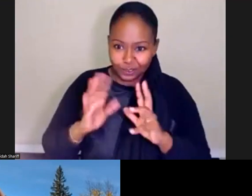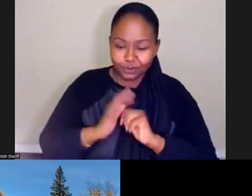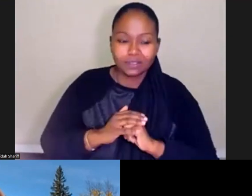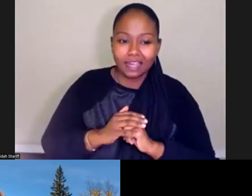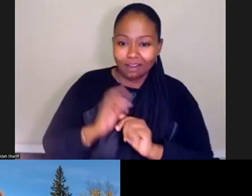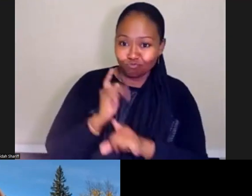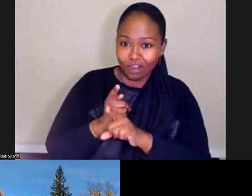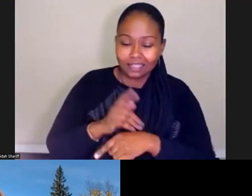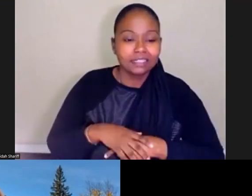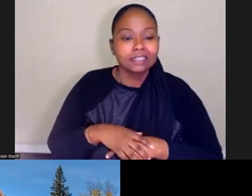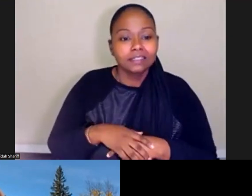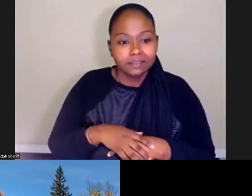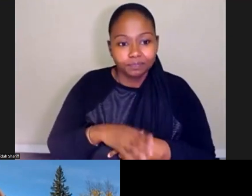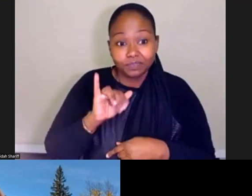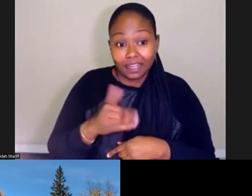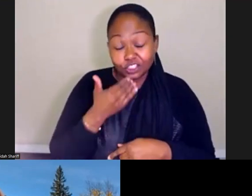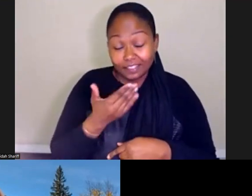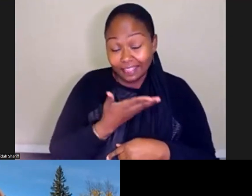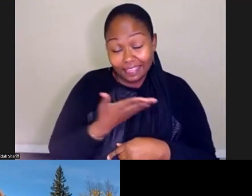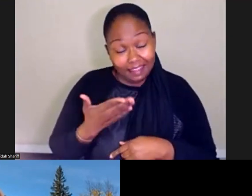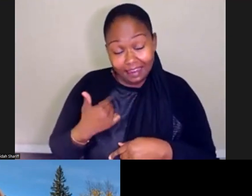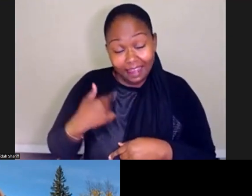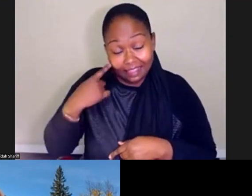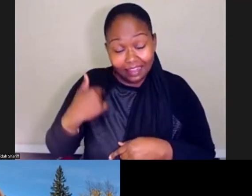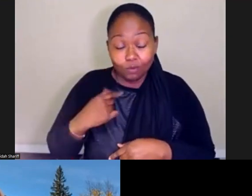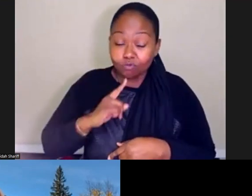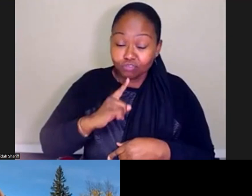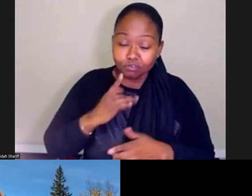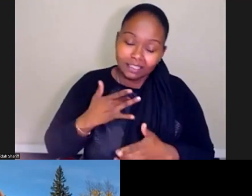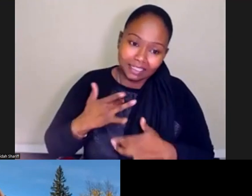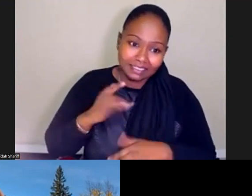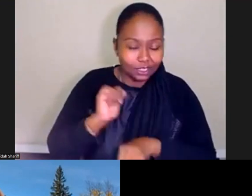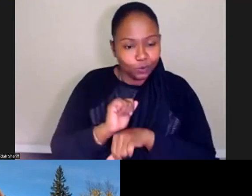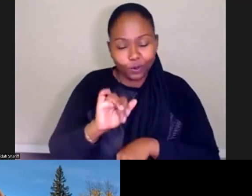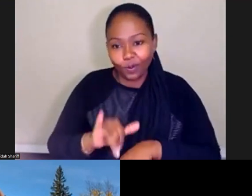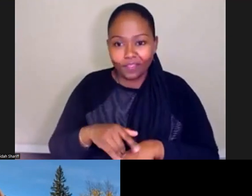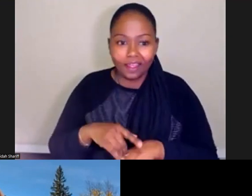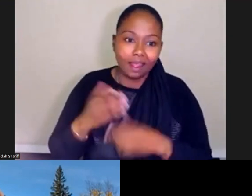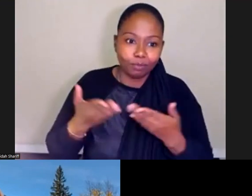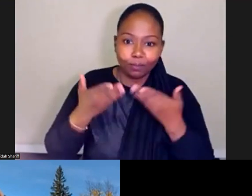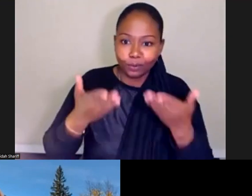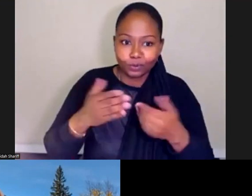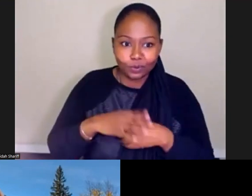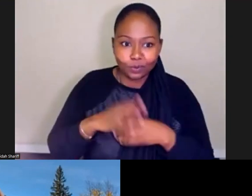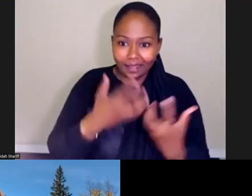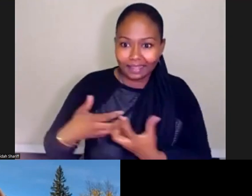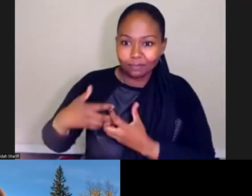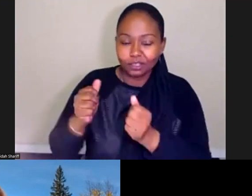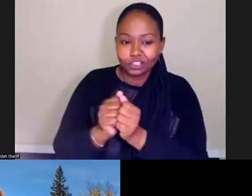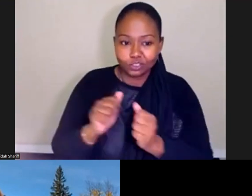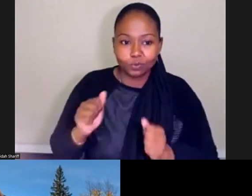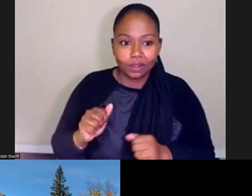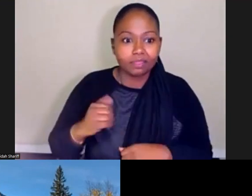I'm kind of, you know, that's a good thing. I think we were really excited to work on that proposal in collaboration with the legislature